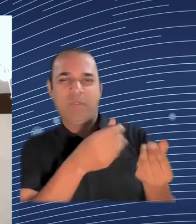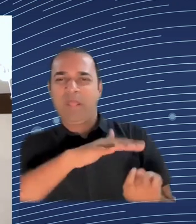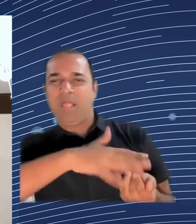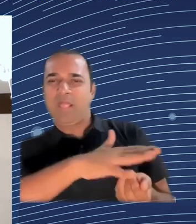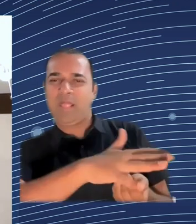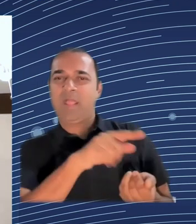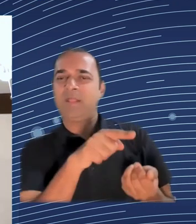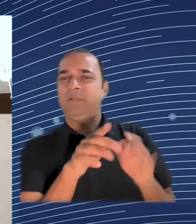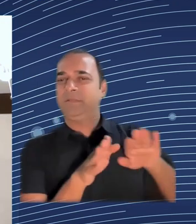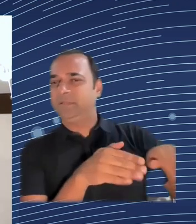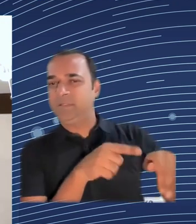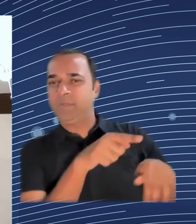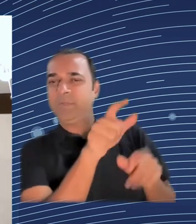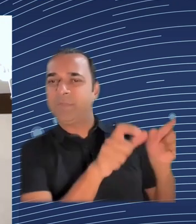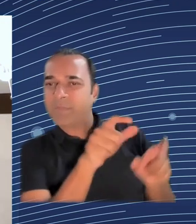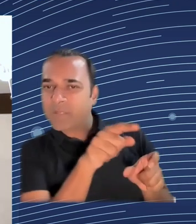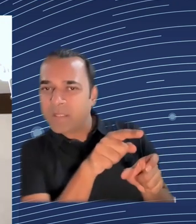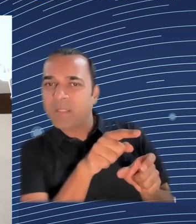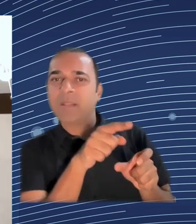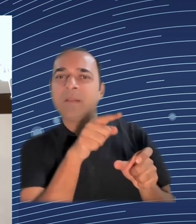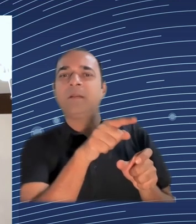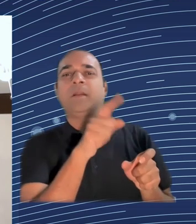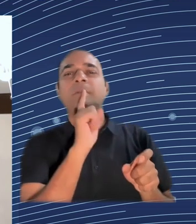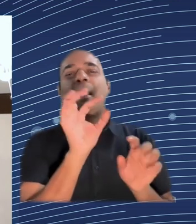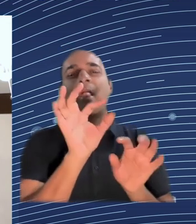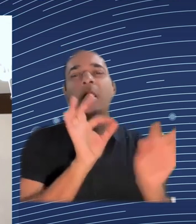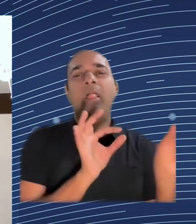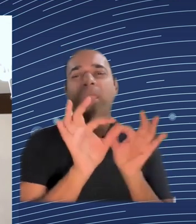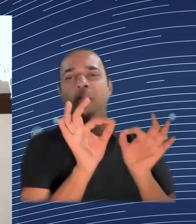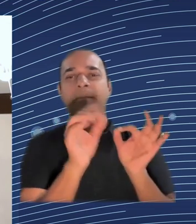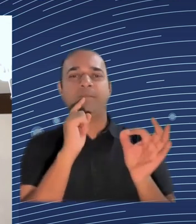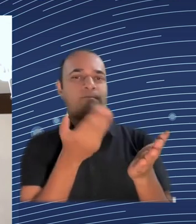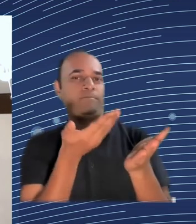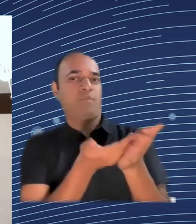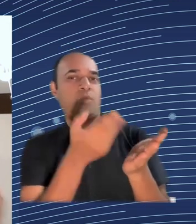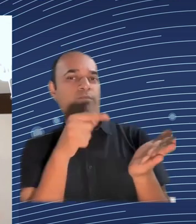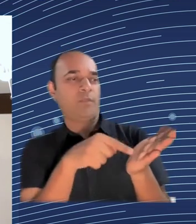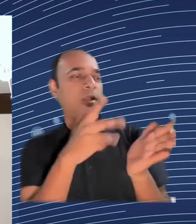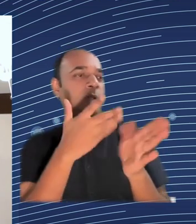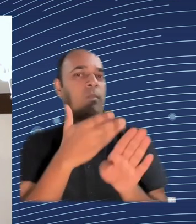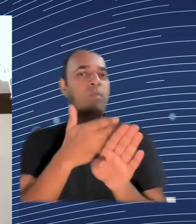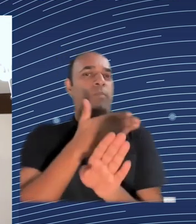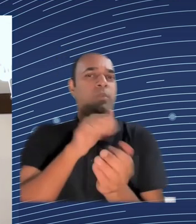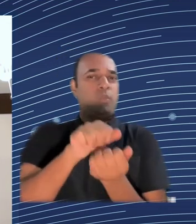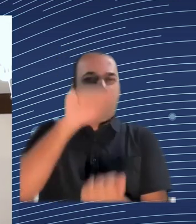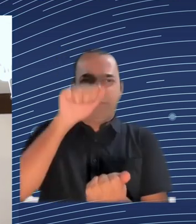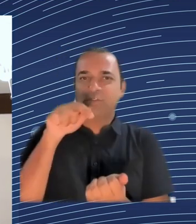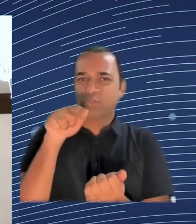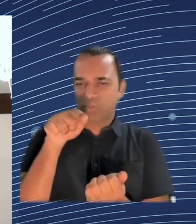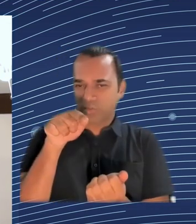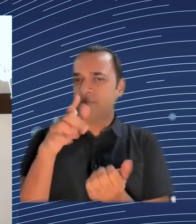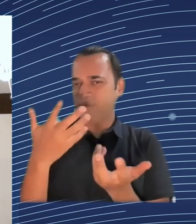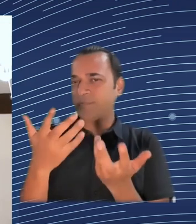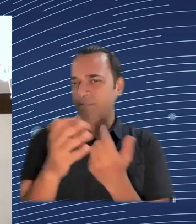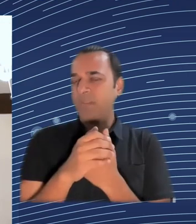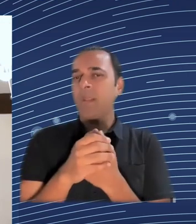also need to think a little bit as venture capitalists and say, okay, we know some projects won't work. But, you know, here is the overall sort of thing we're aiming